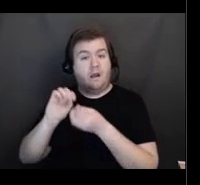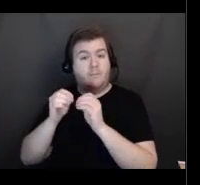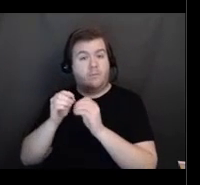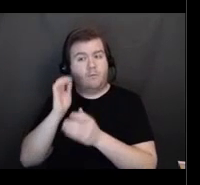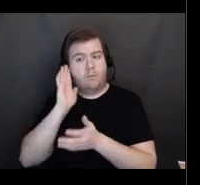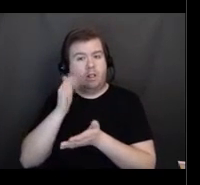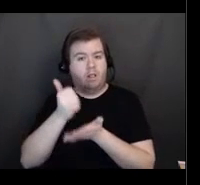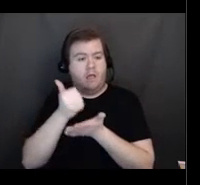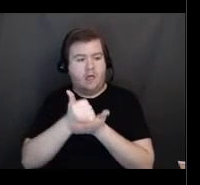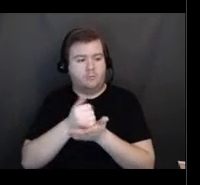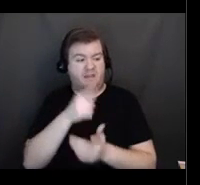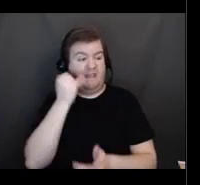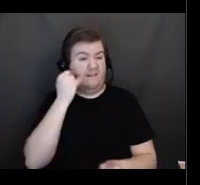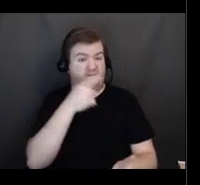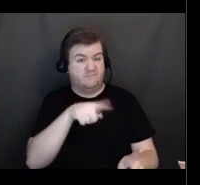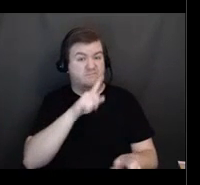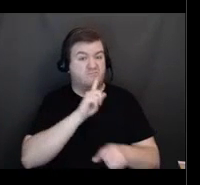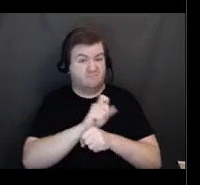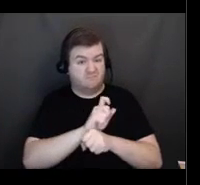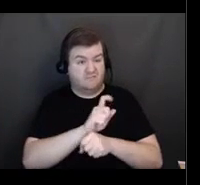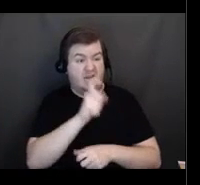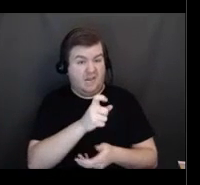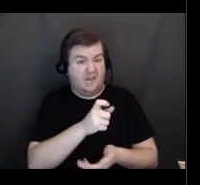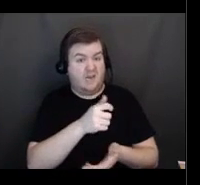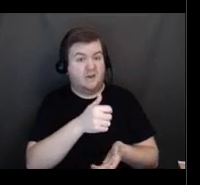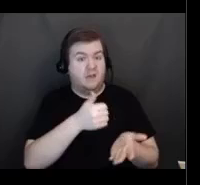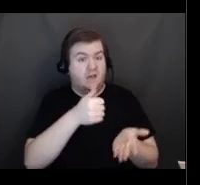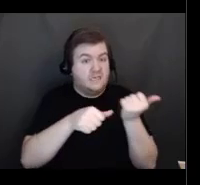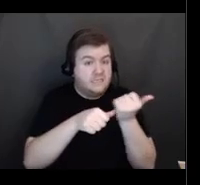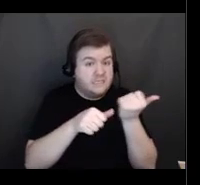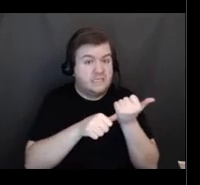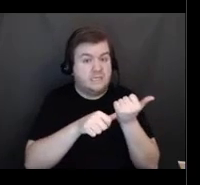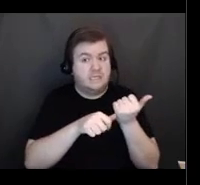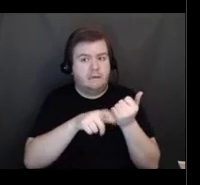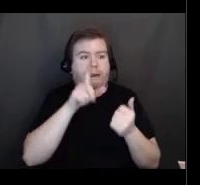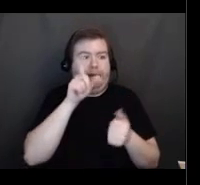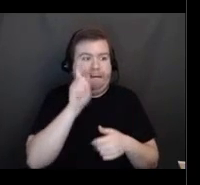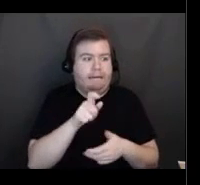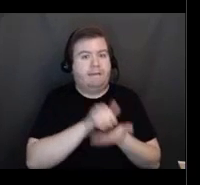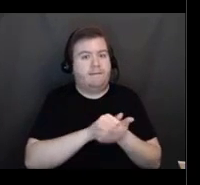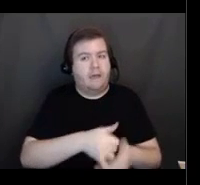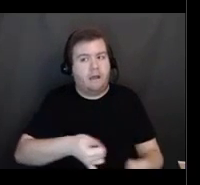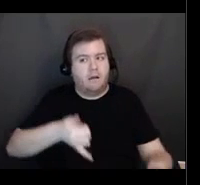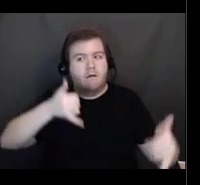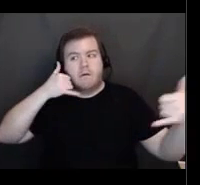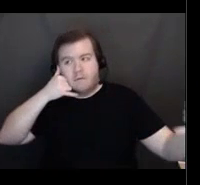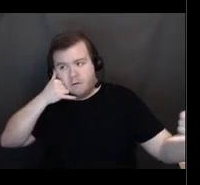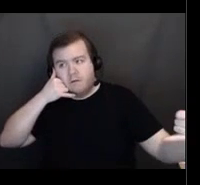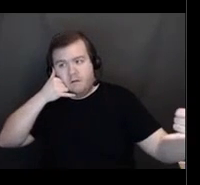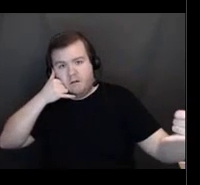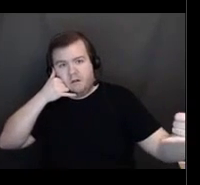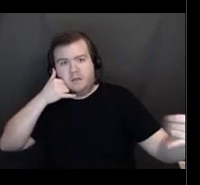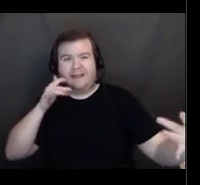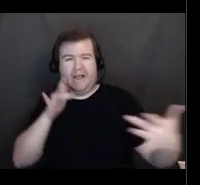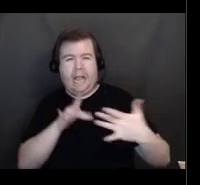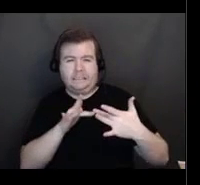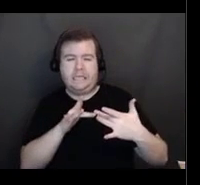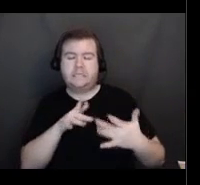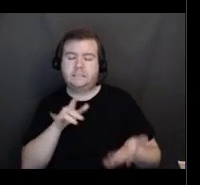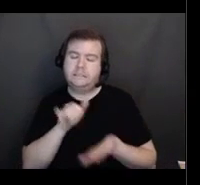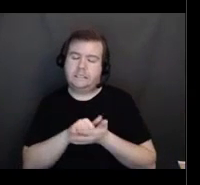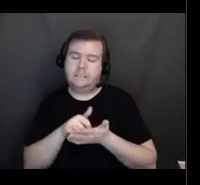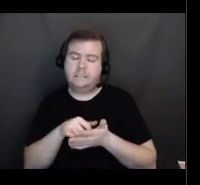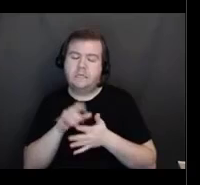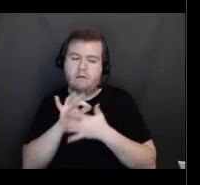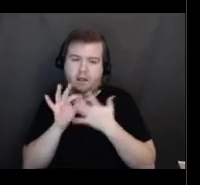want just to have that, that phone contact. There is also another option for homebound folks.